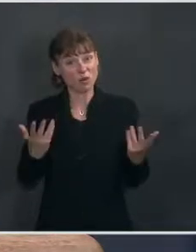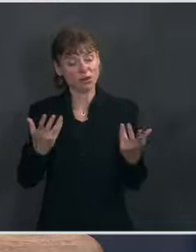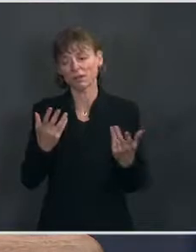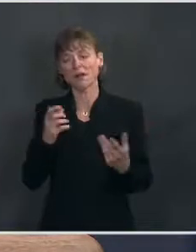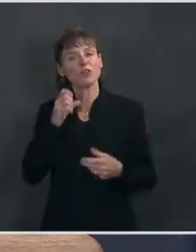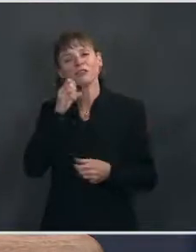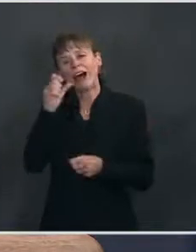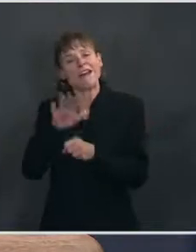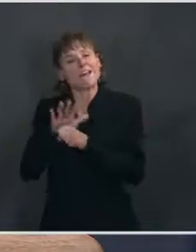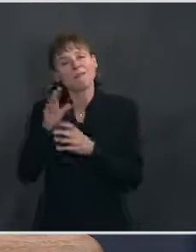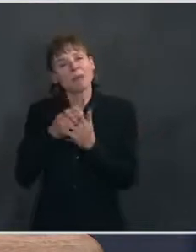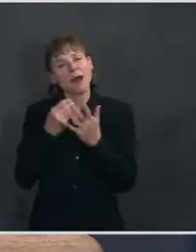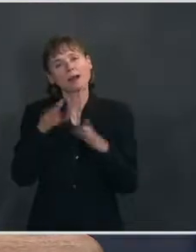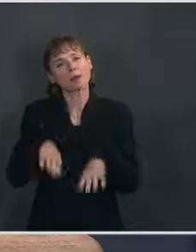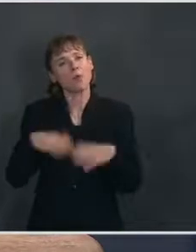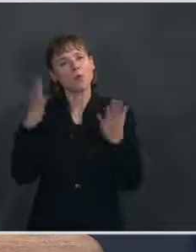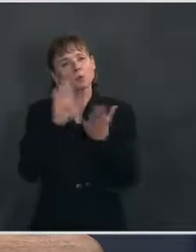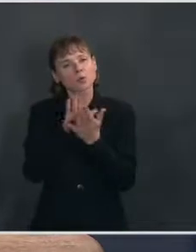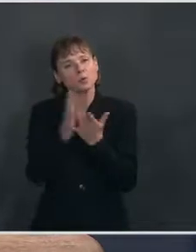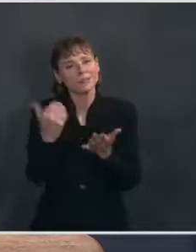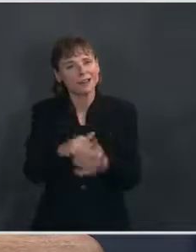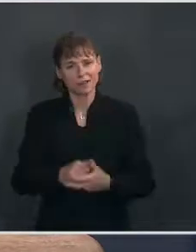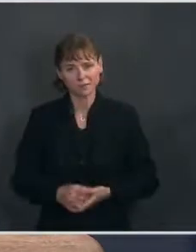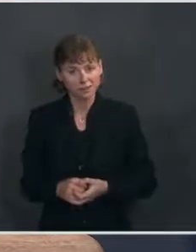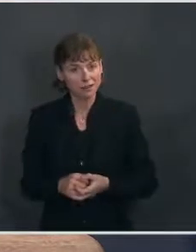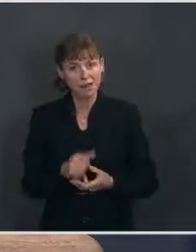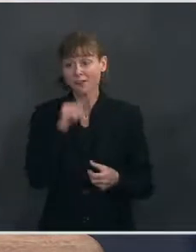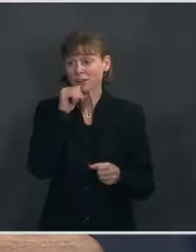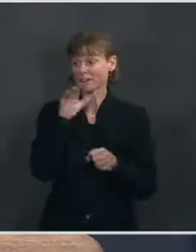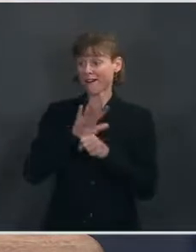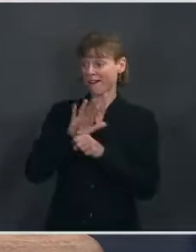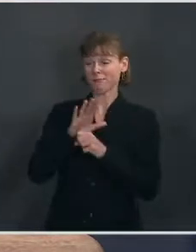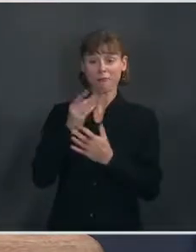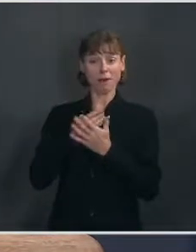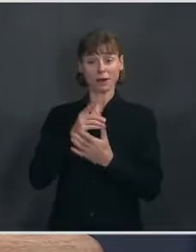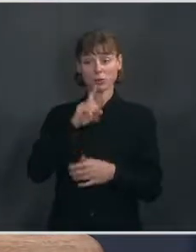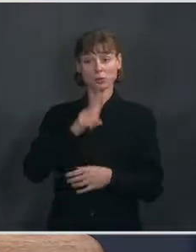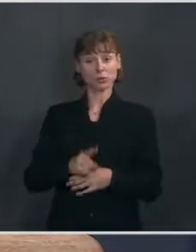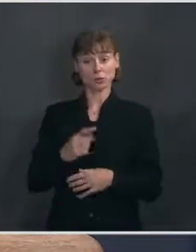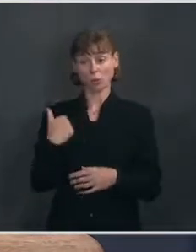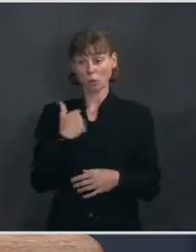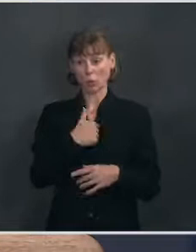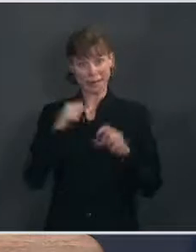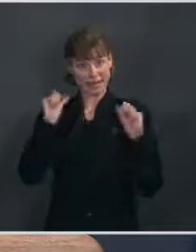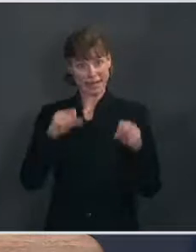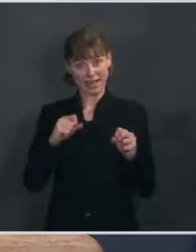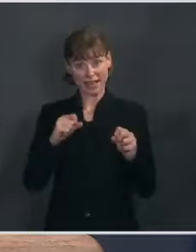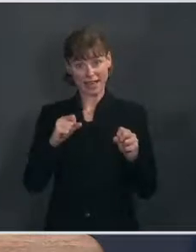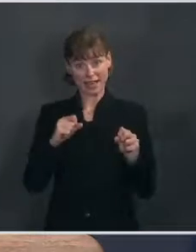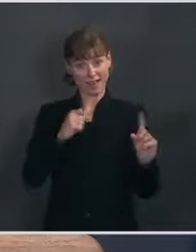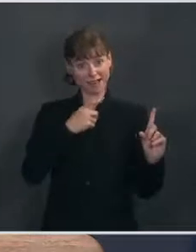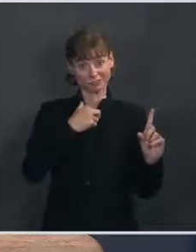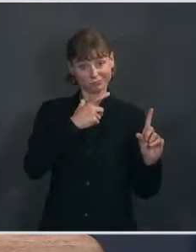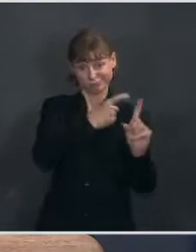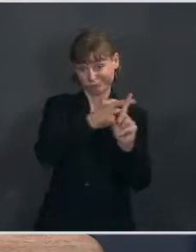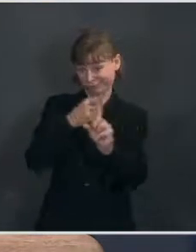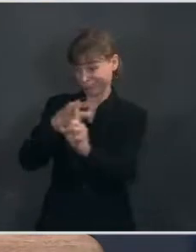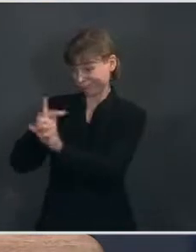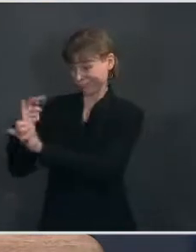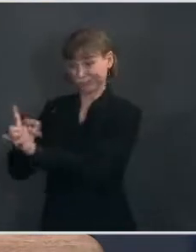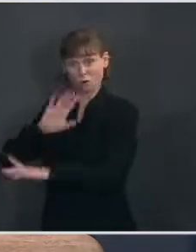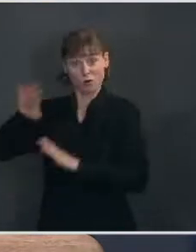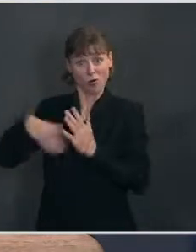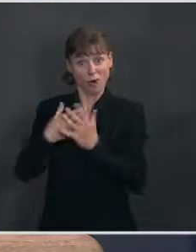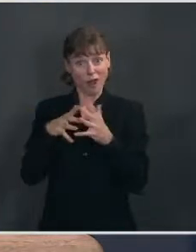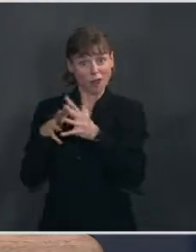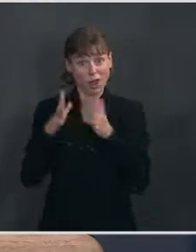reopen schools. We don't have enough money to ensure that, you know, we can get the vaccine in the arms of Americans.